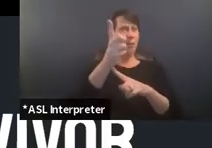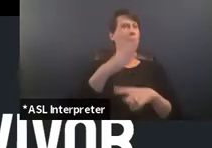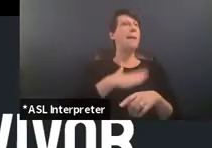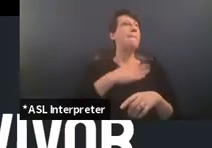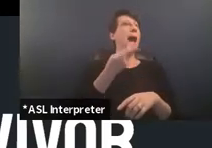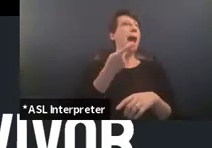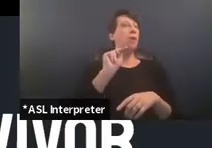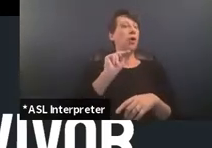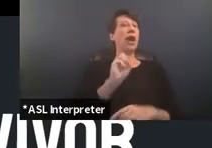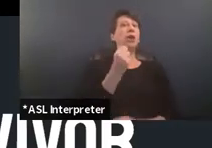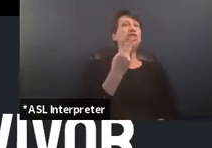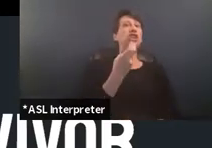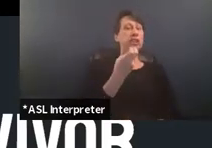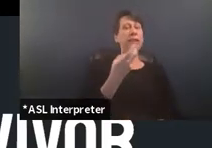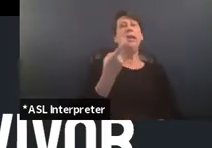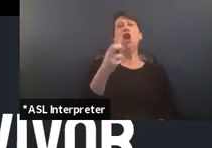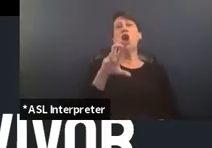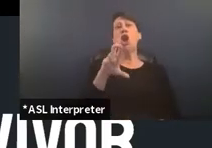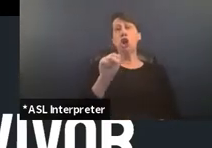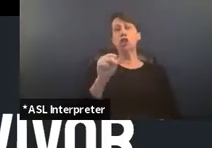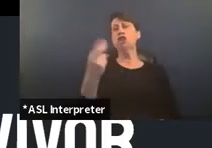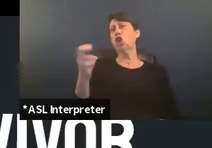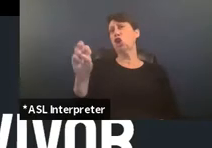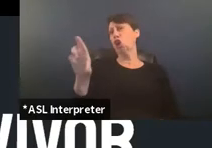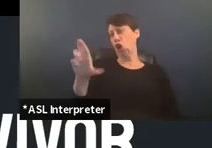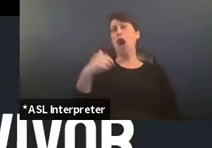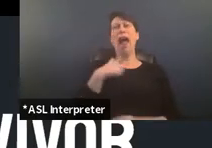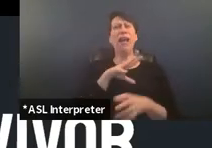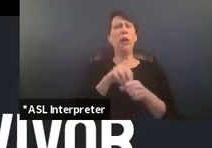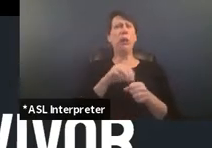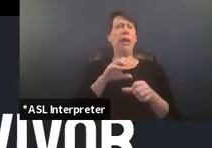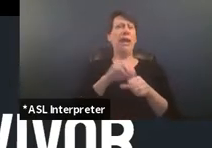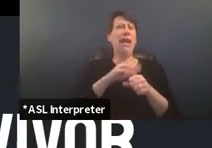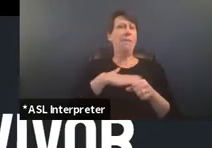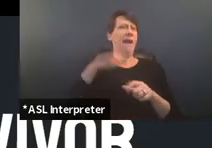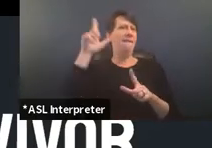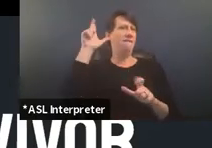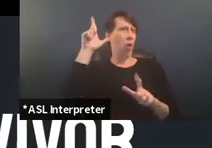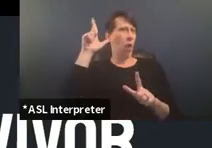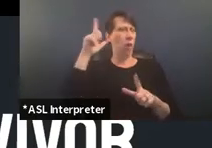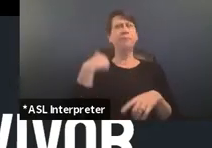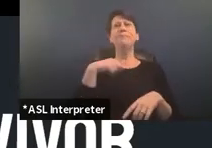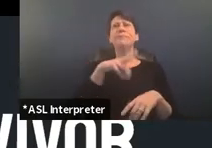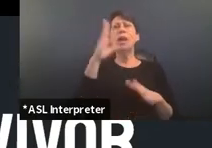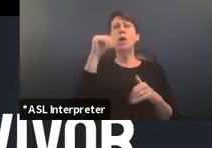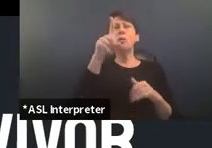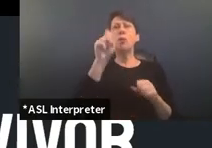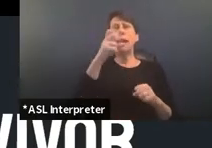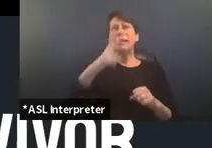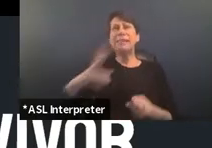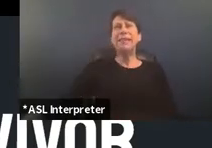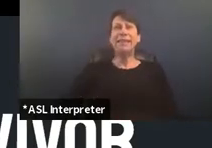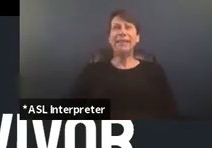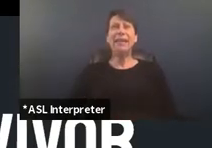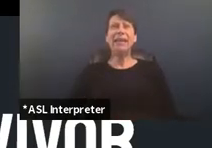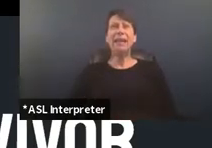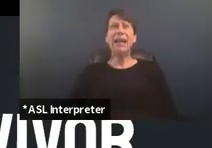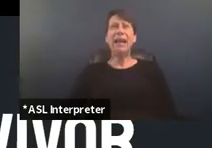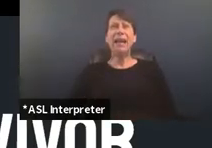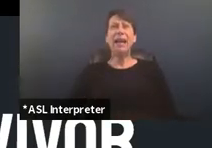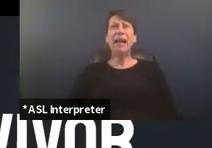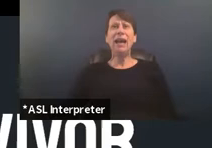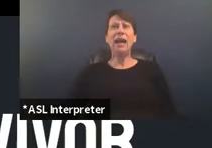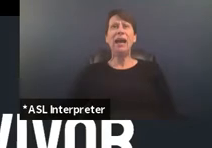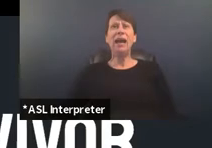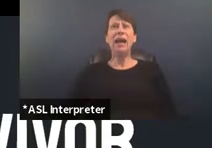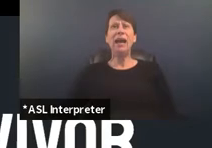her and hers um which i've included in my um photo that i hope you can see um and i'm a